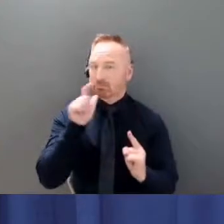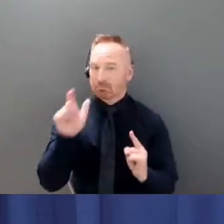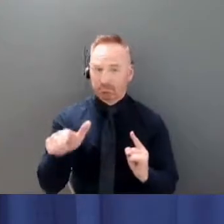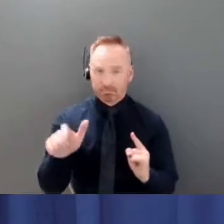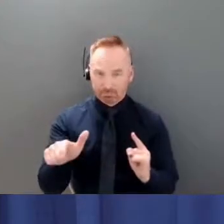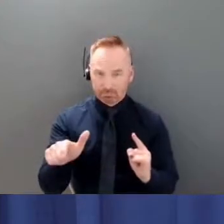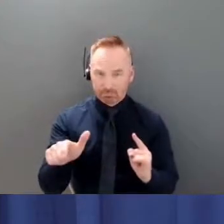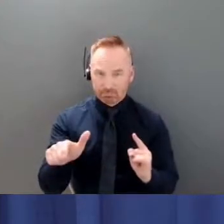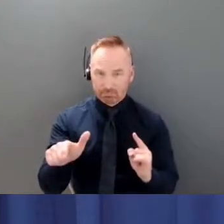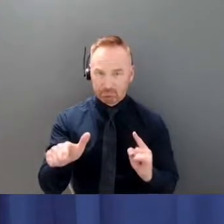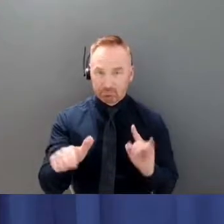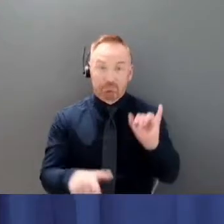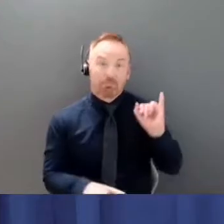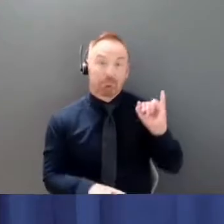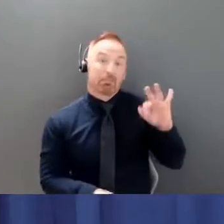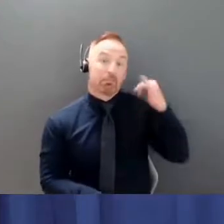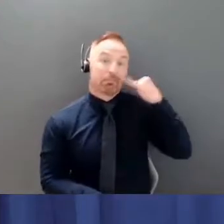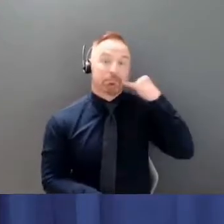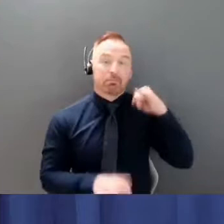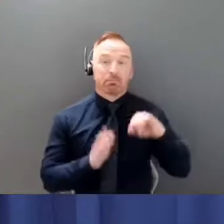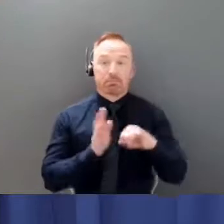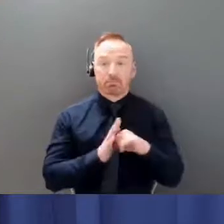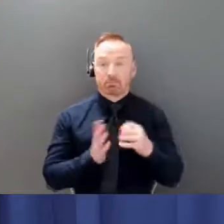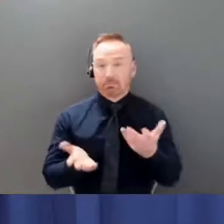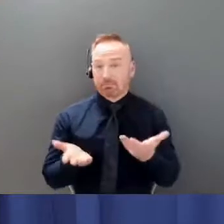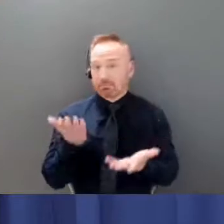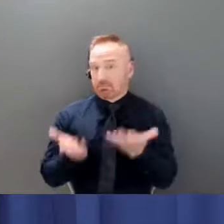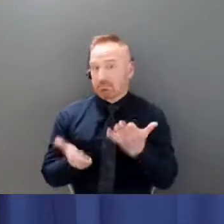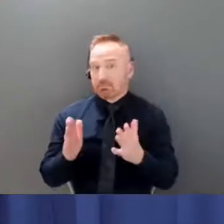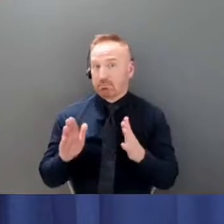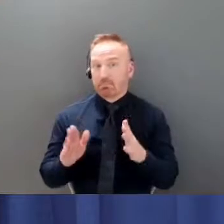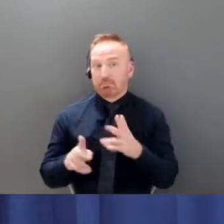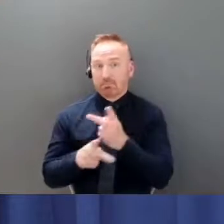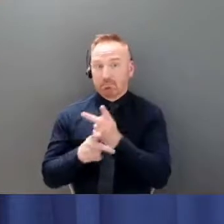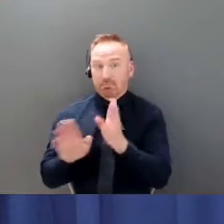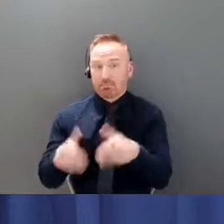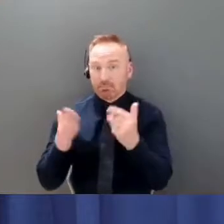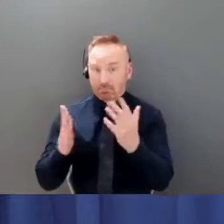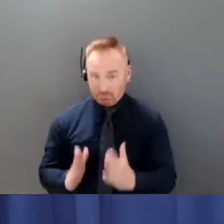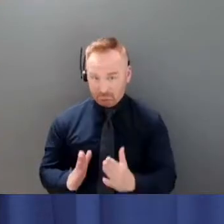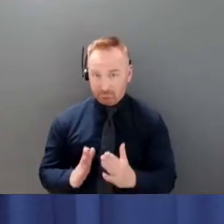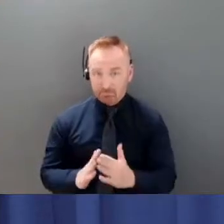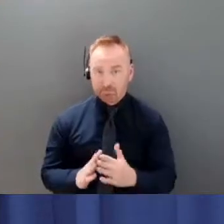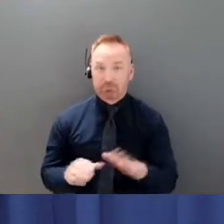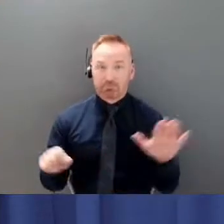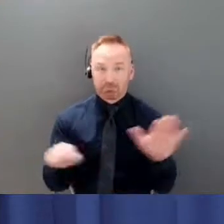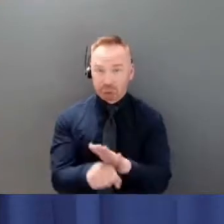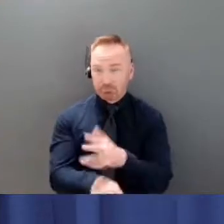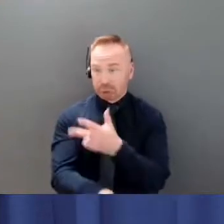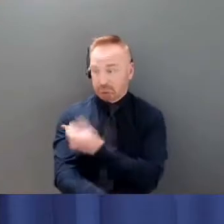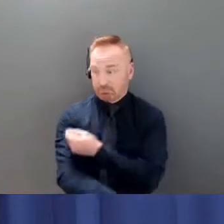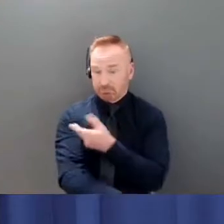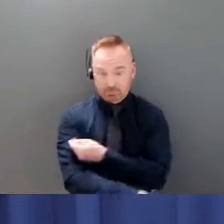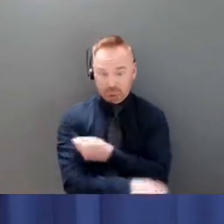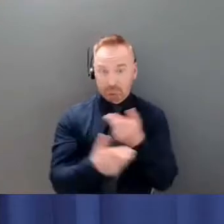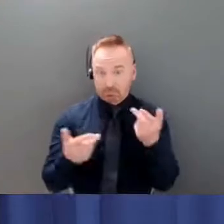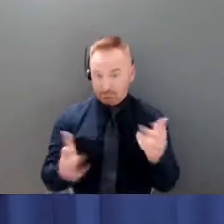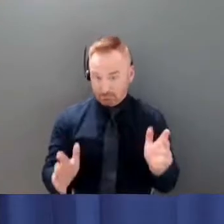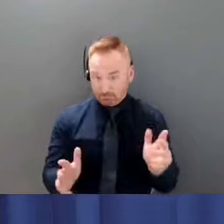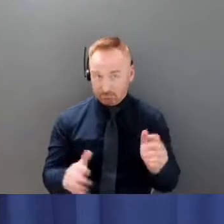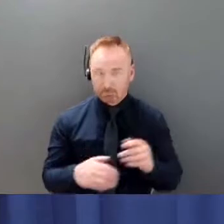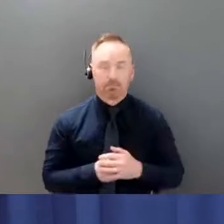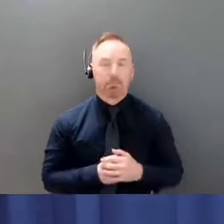they are in the care of fully vaccinated caregivers? And I'm just saying that I see that